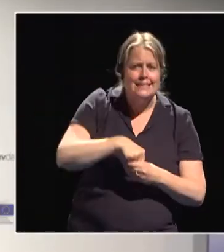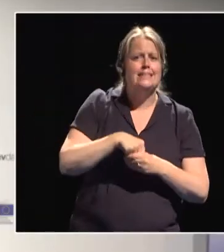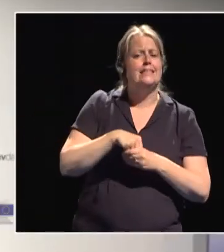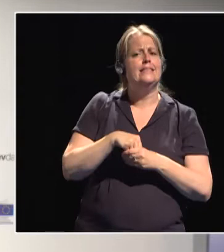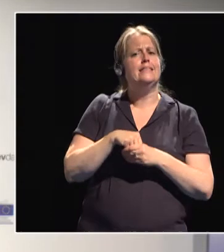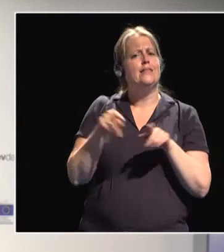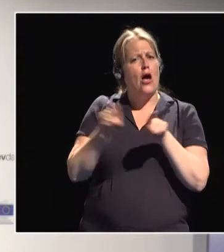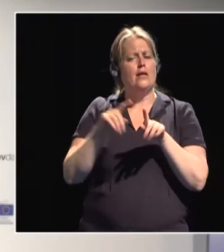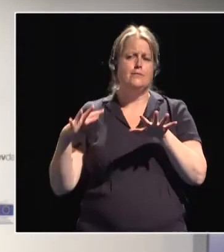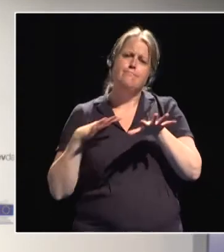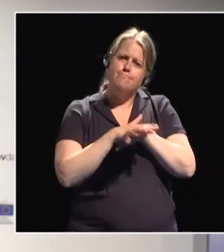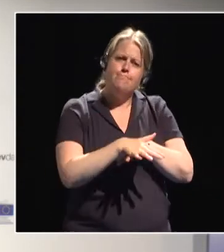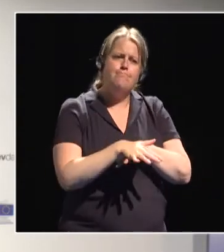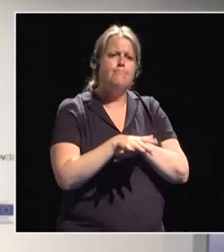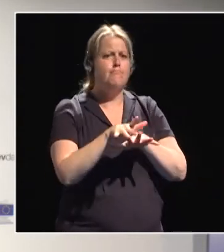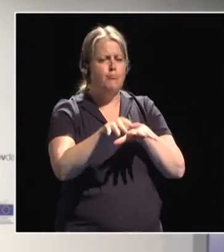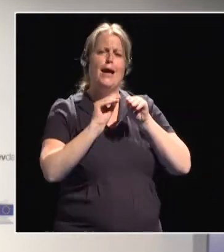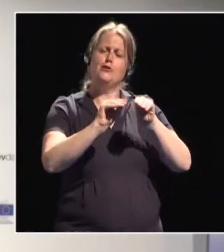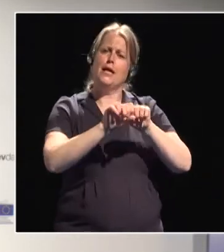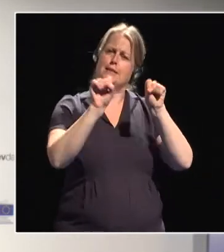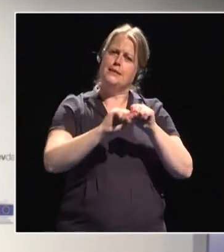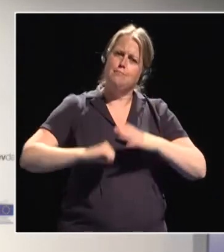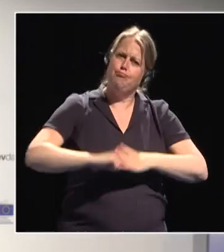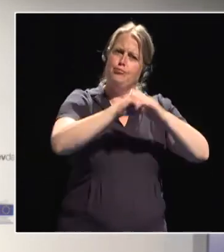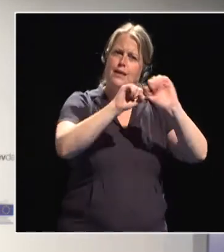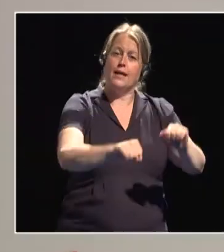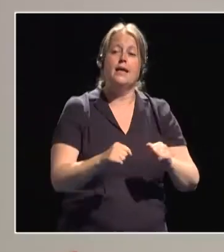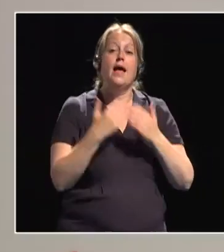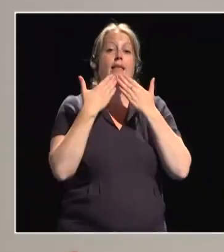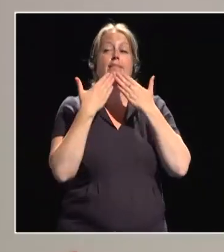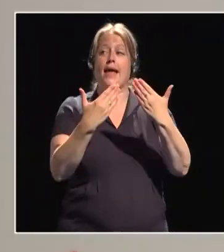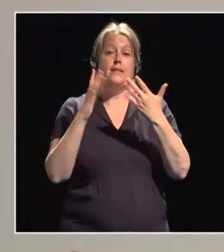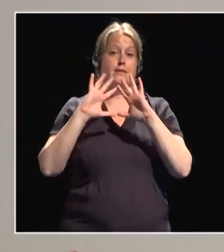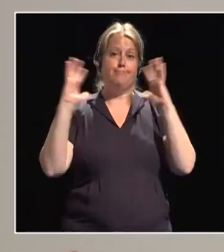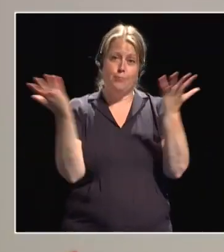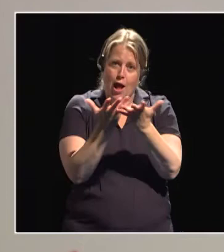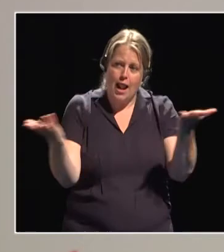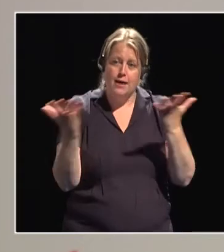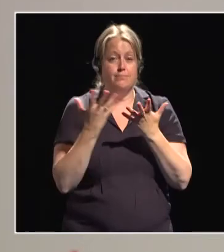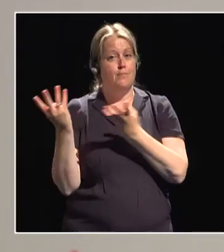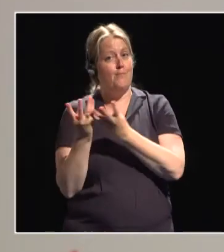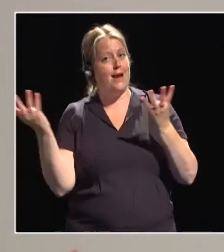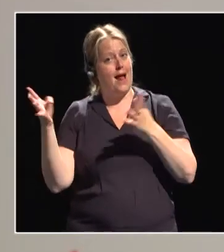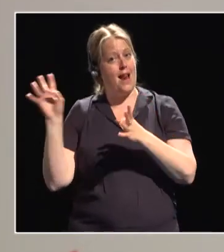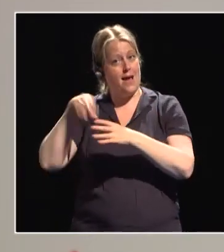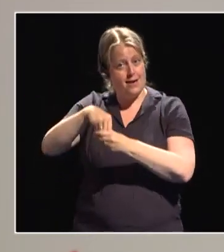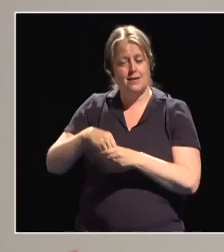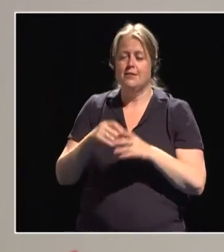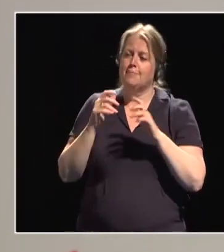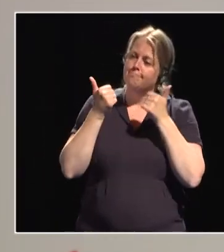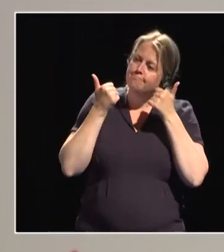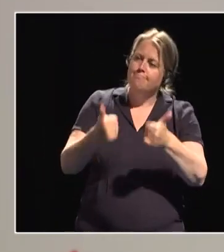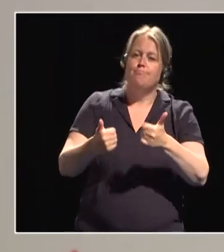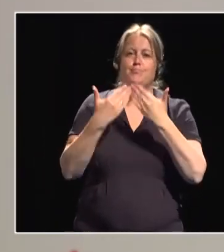in strengthening education systems. Thanks a lot for being part of this panel. It was really good to